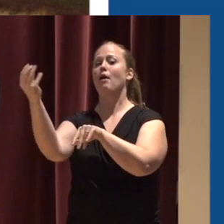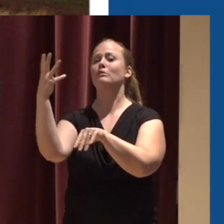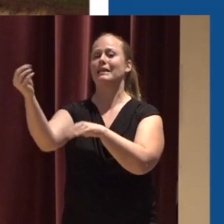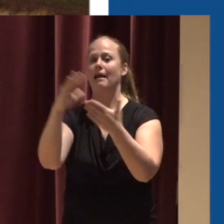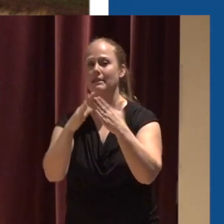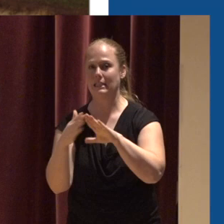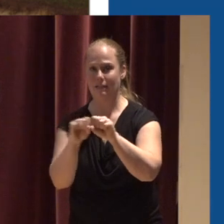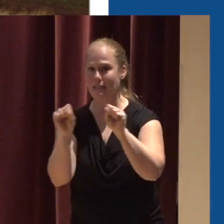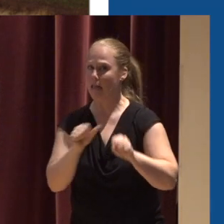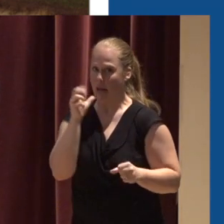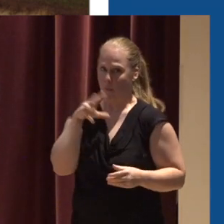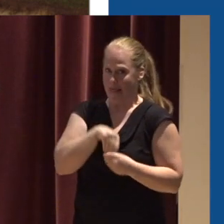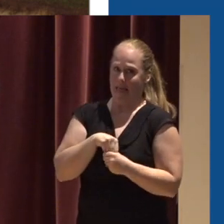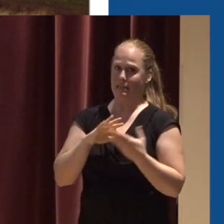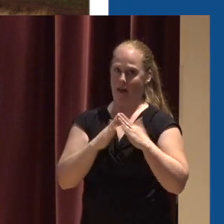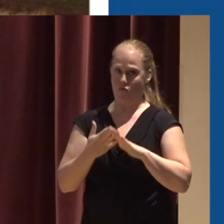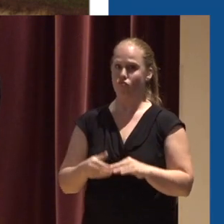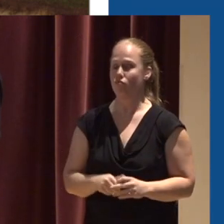in the watershed itself